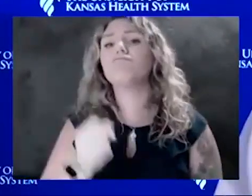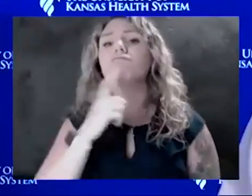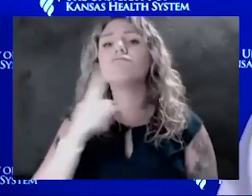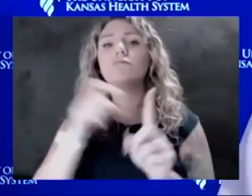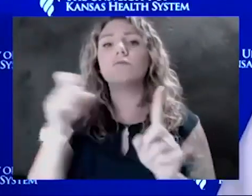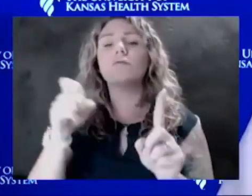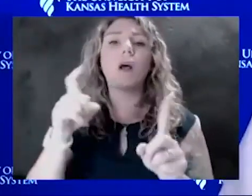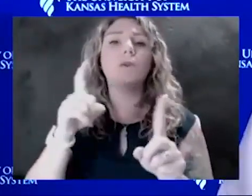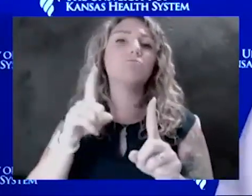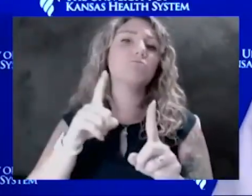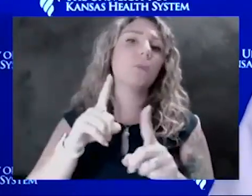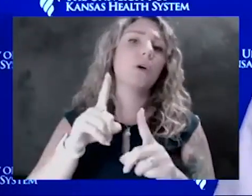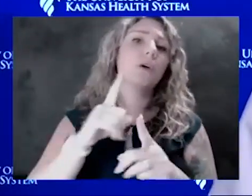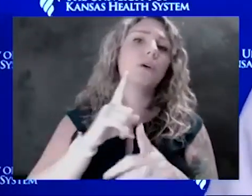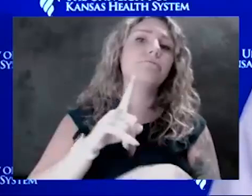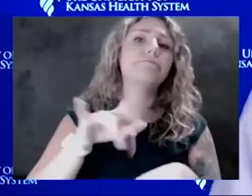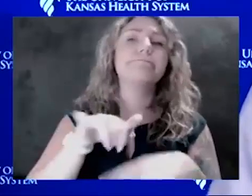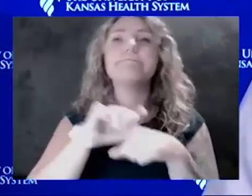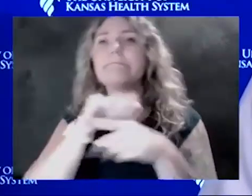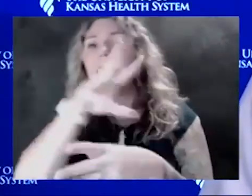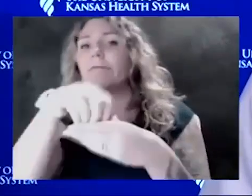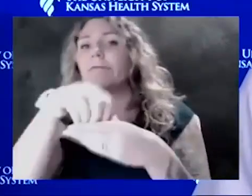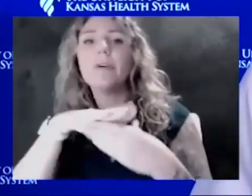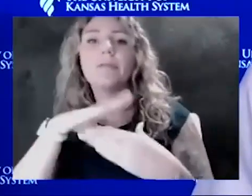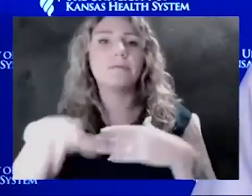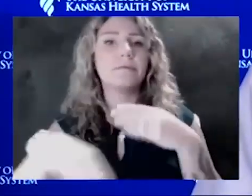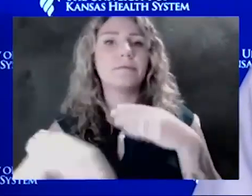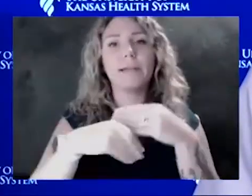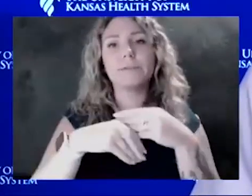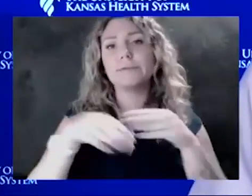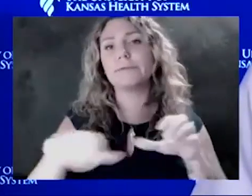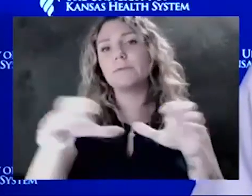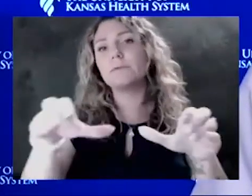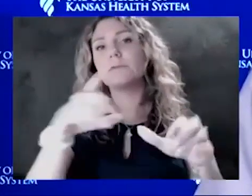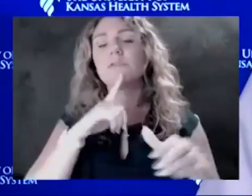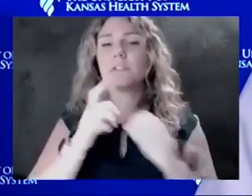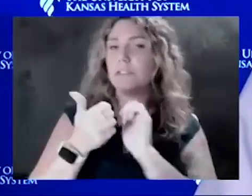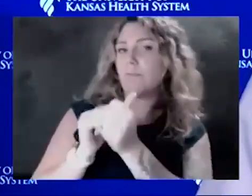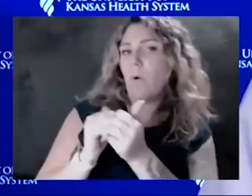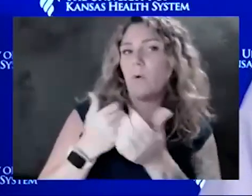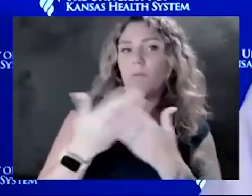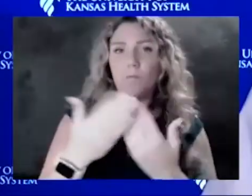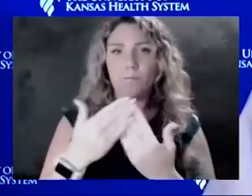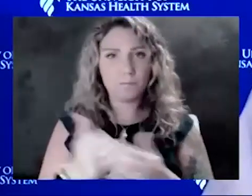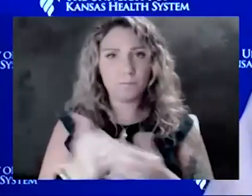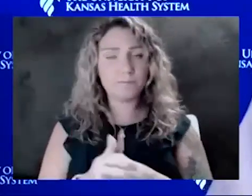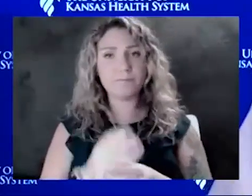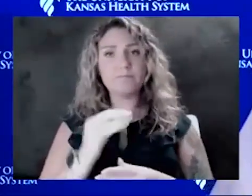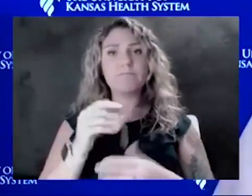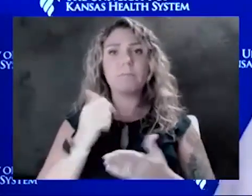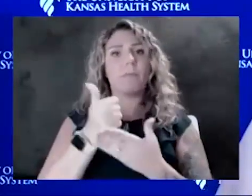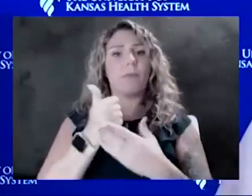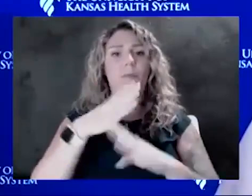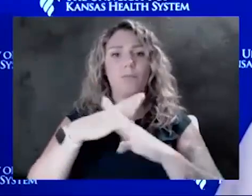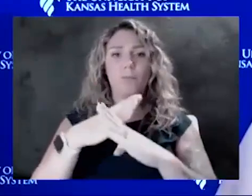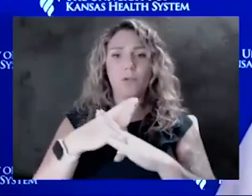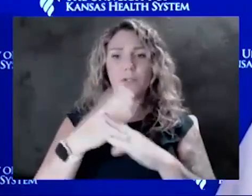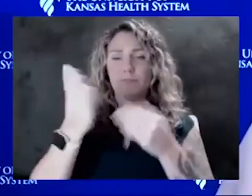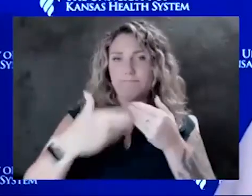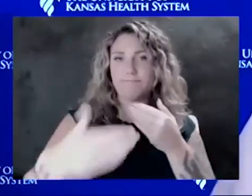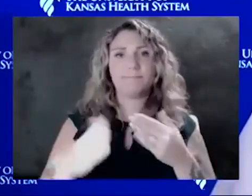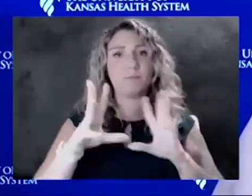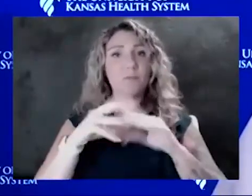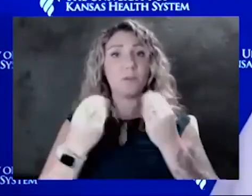activities, such as sports or band or anything of that nature. But you are also going to help protect the rest of the family, maybe some of those